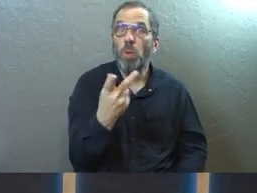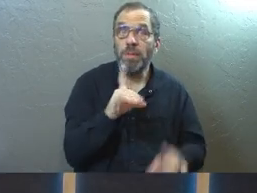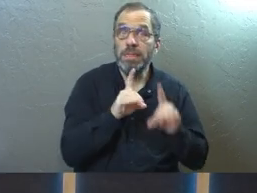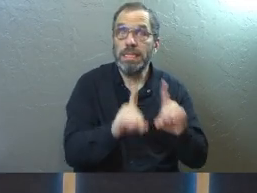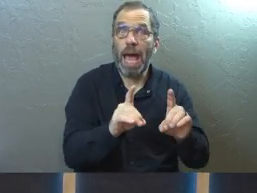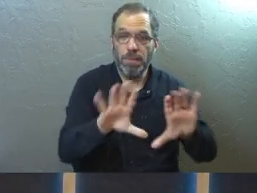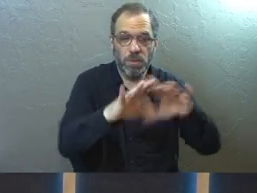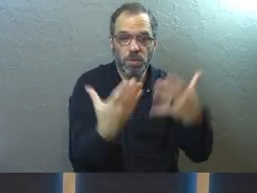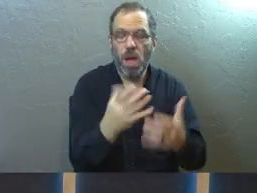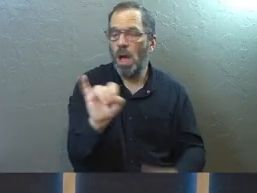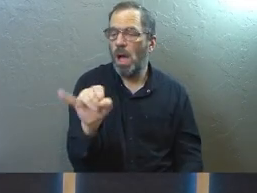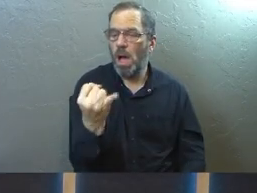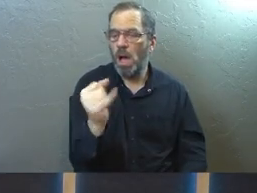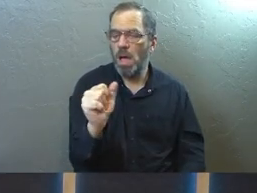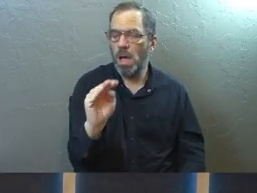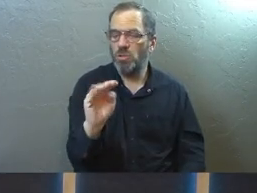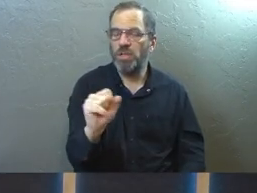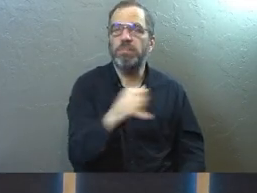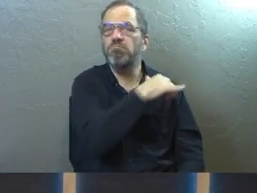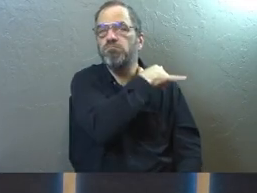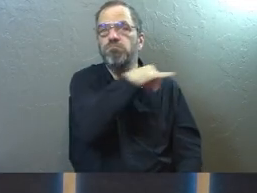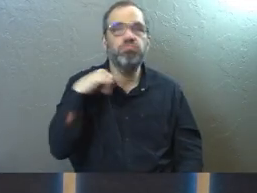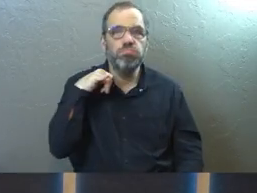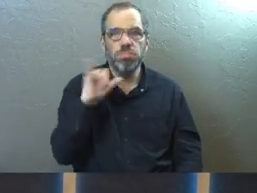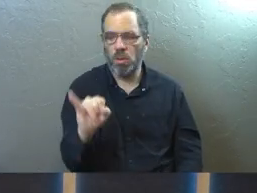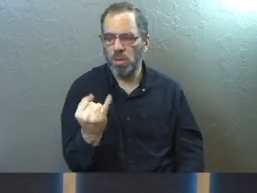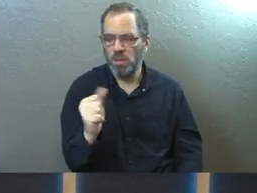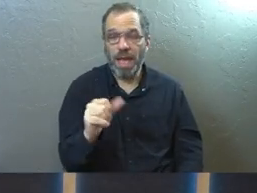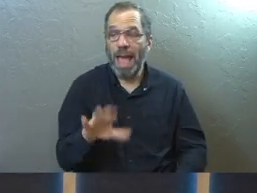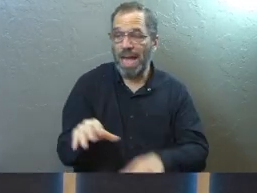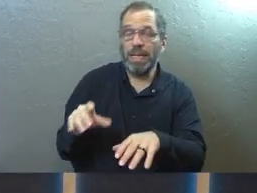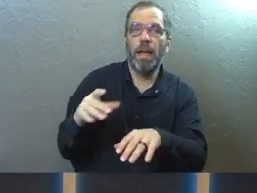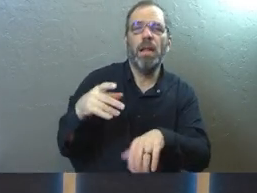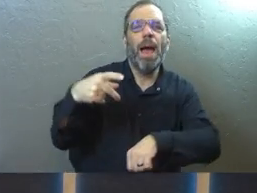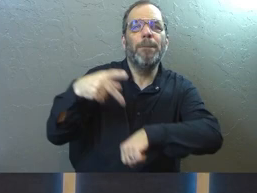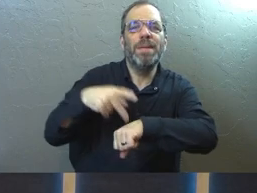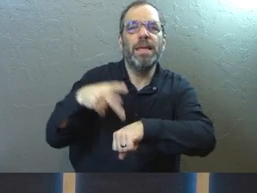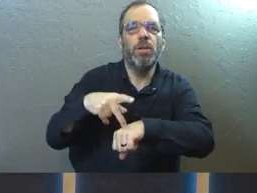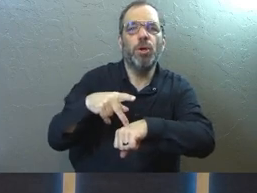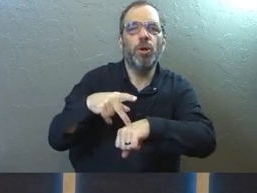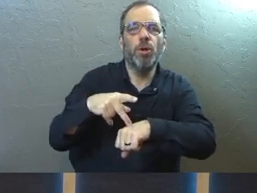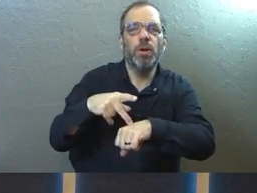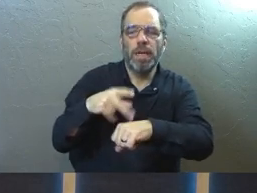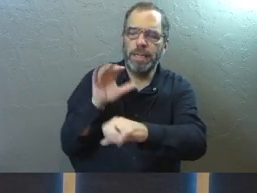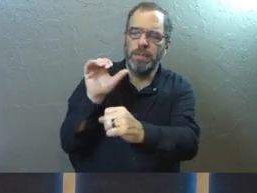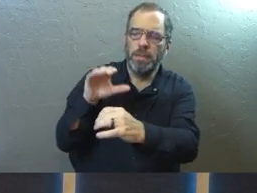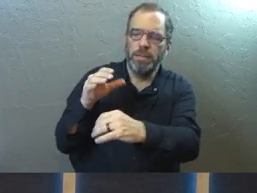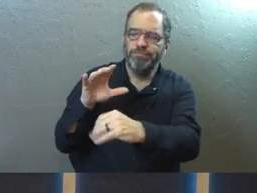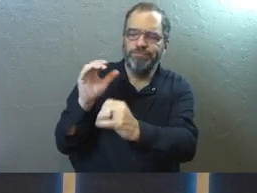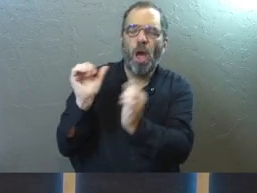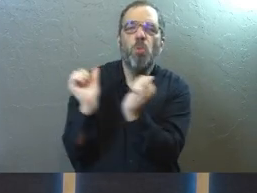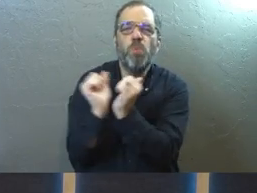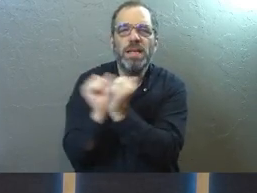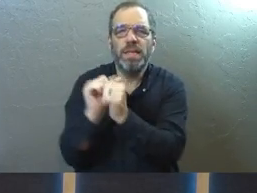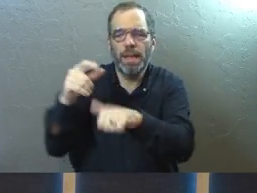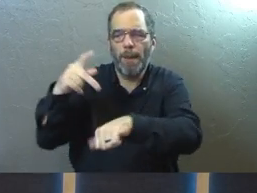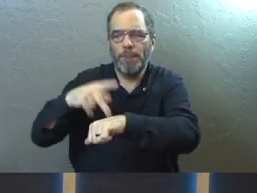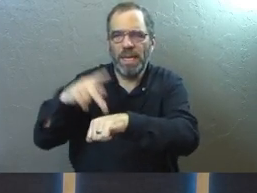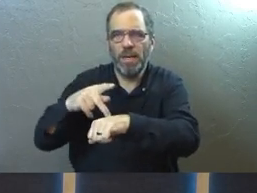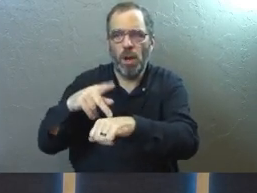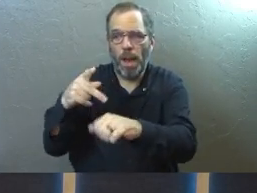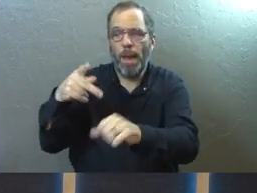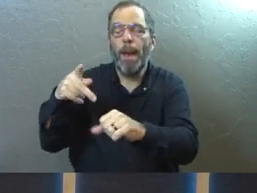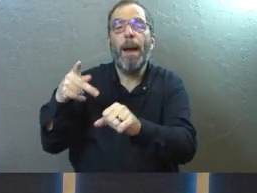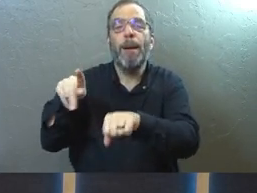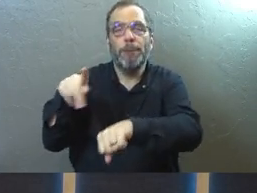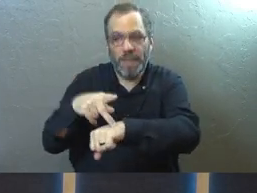disciples, James. He martyred him, and then he arrested Peter, and if you remember that particular teaching, we looked at how Peter was thrown